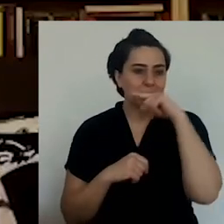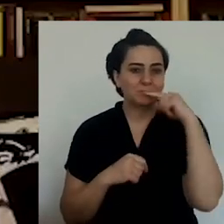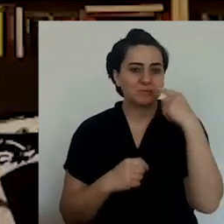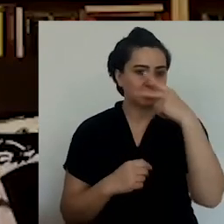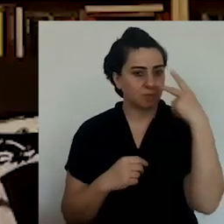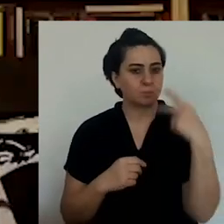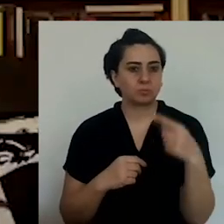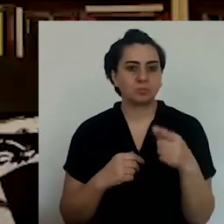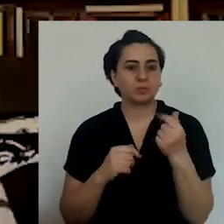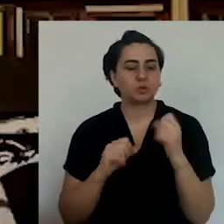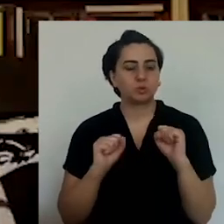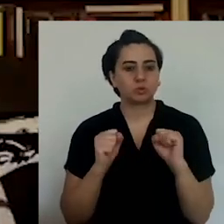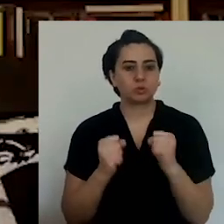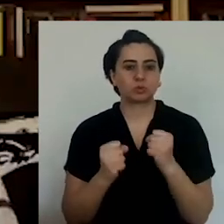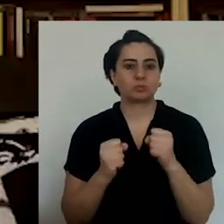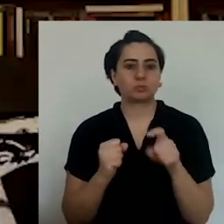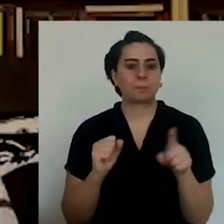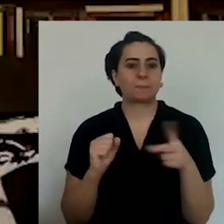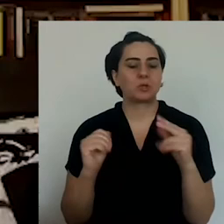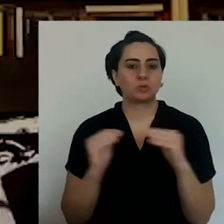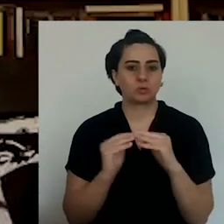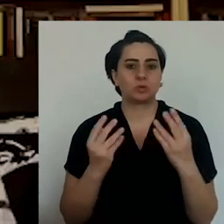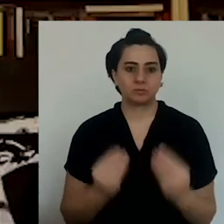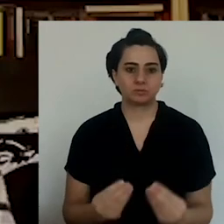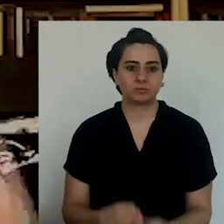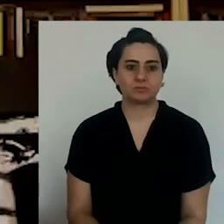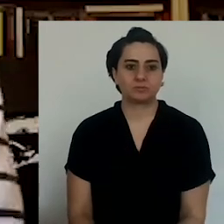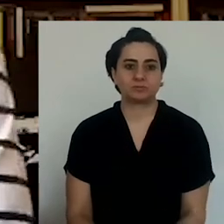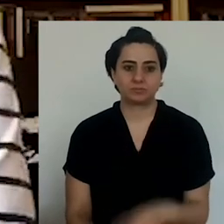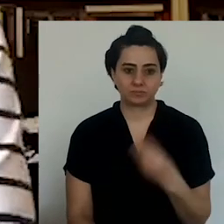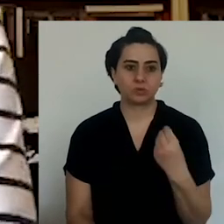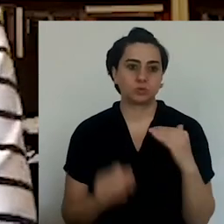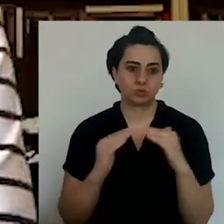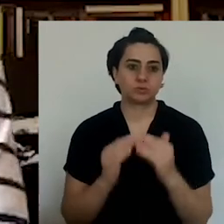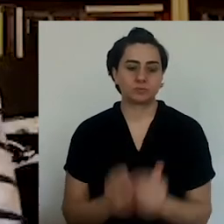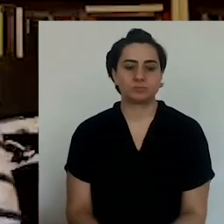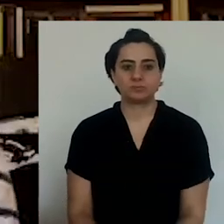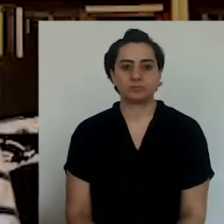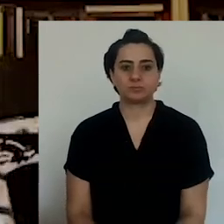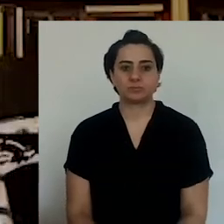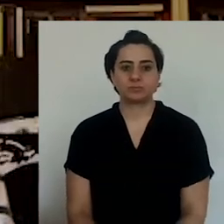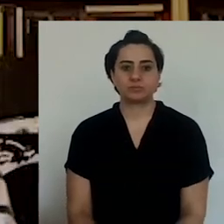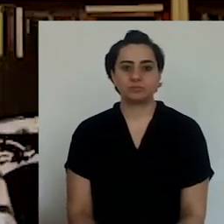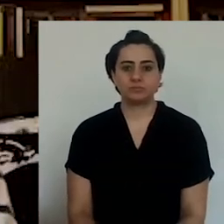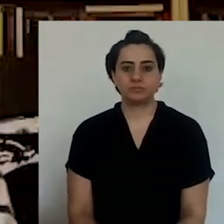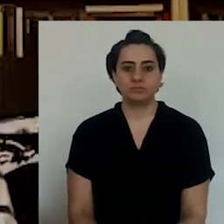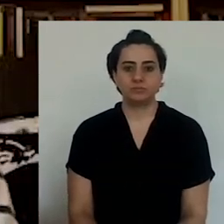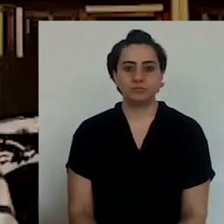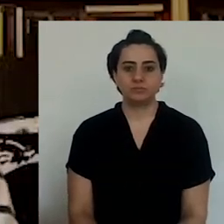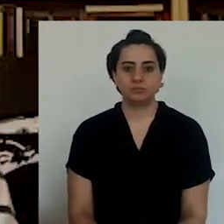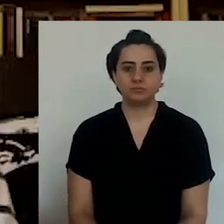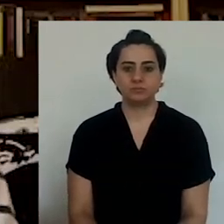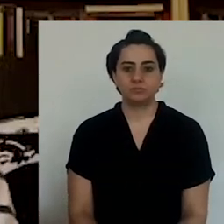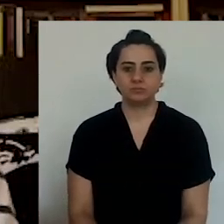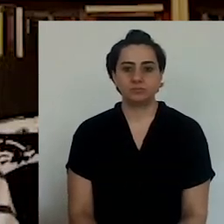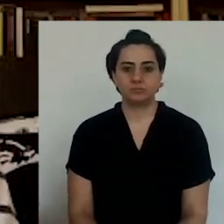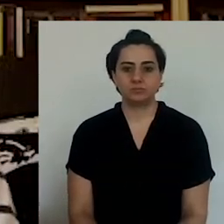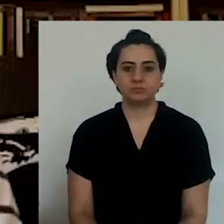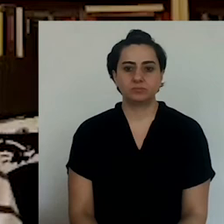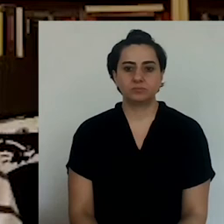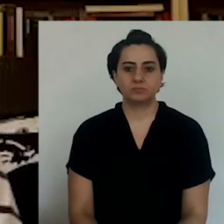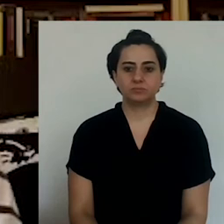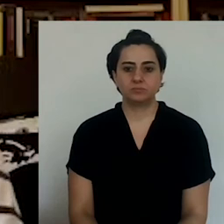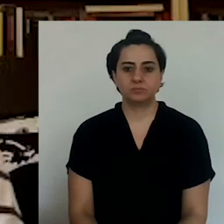a red wine could be cooled, like kalecik karası could be cooled and would go really well with